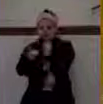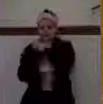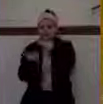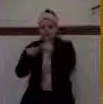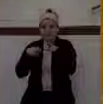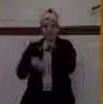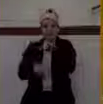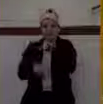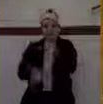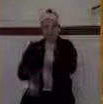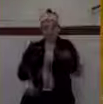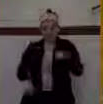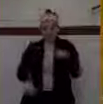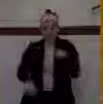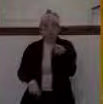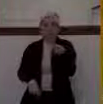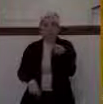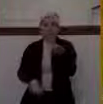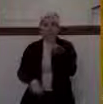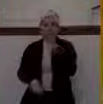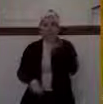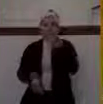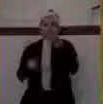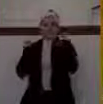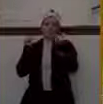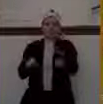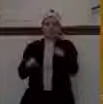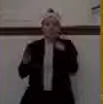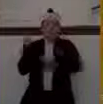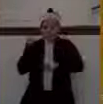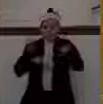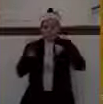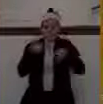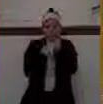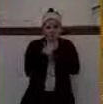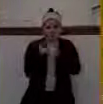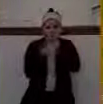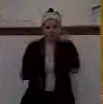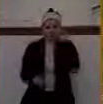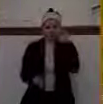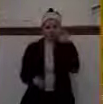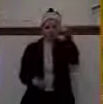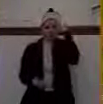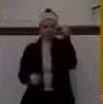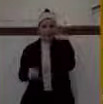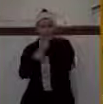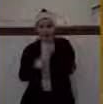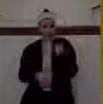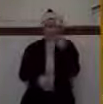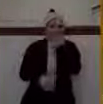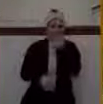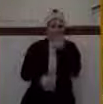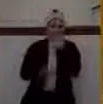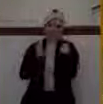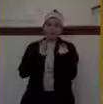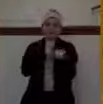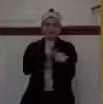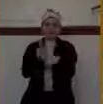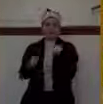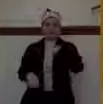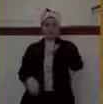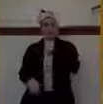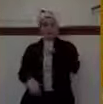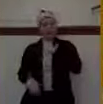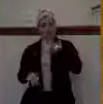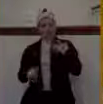God's Word is able to sink down deep in us and show us where we really are. It shows us what the motives